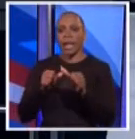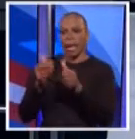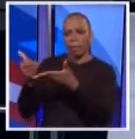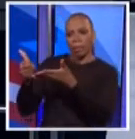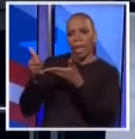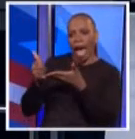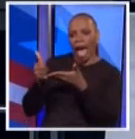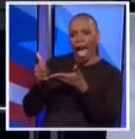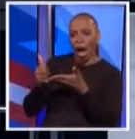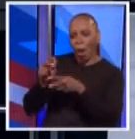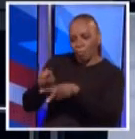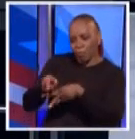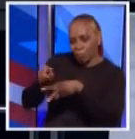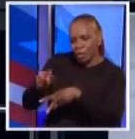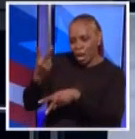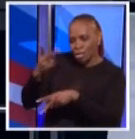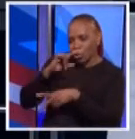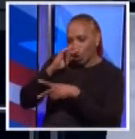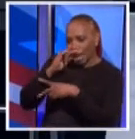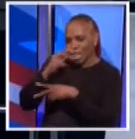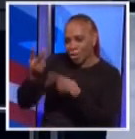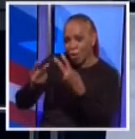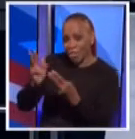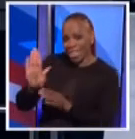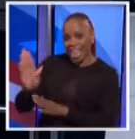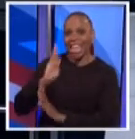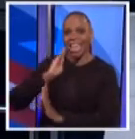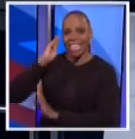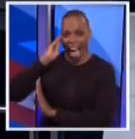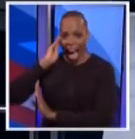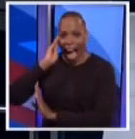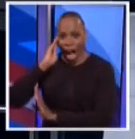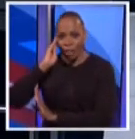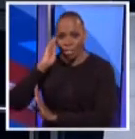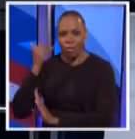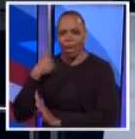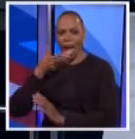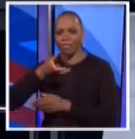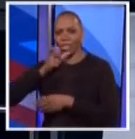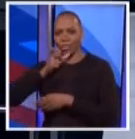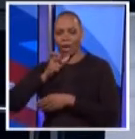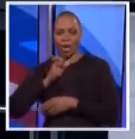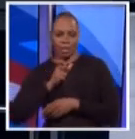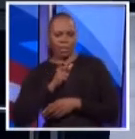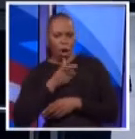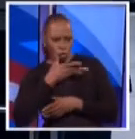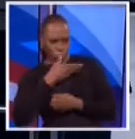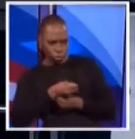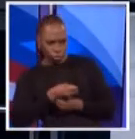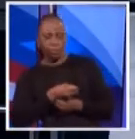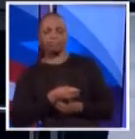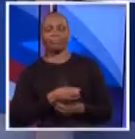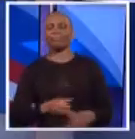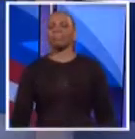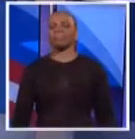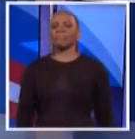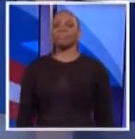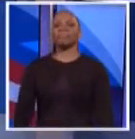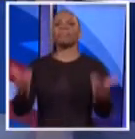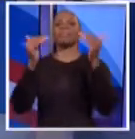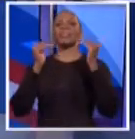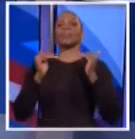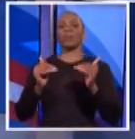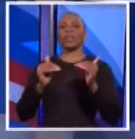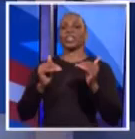babysit my two kids. We'll come over, and we'll have that drink. I'm glad you trust me for that. I do. I do. Okay. The next